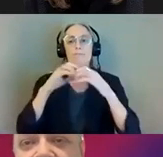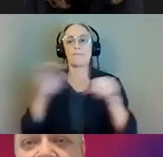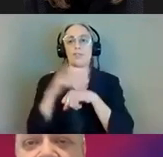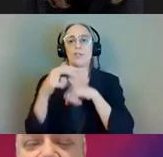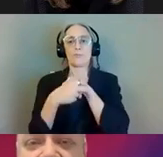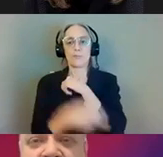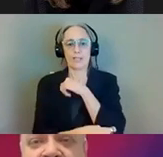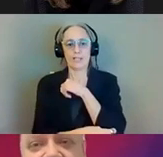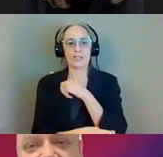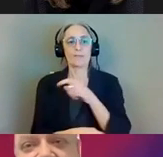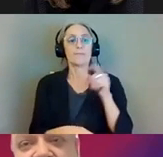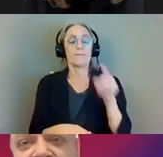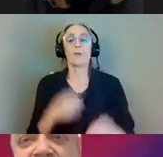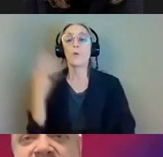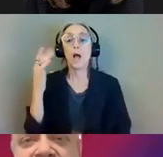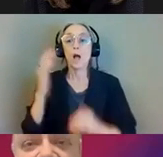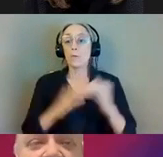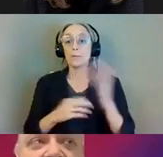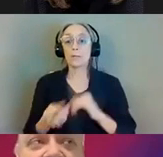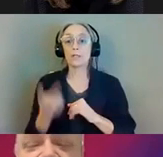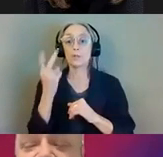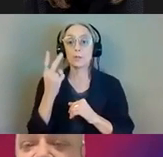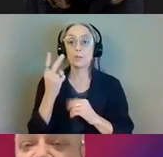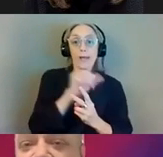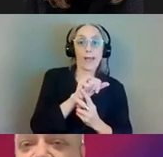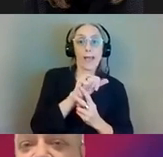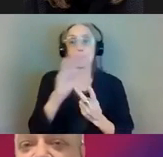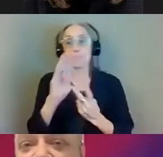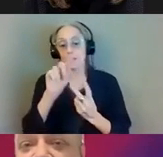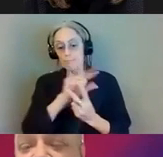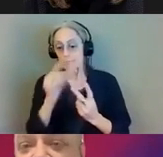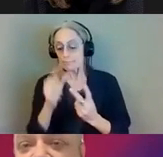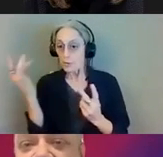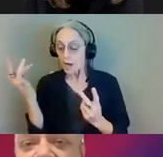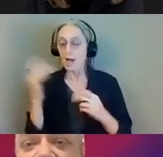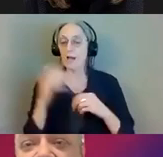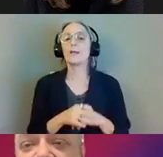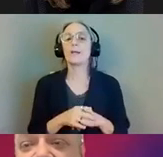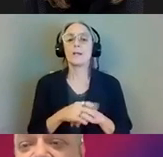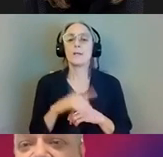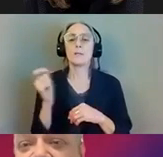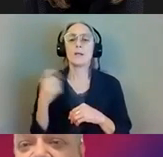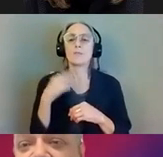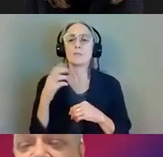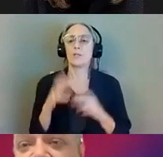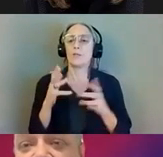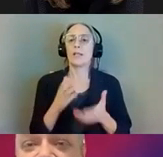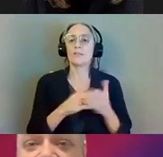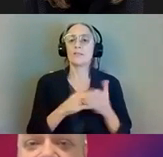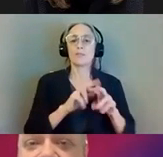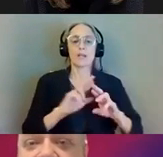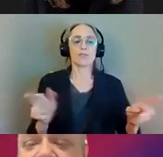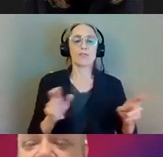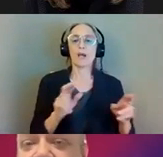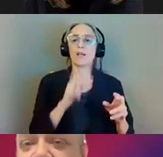the reason we're building this in two stages is so we can continue to provide continuous train service during the